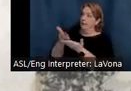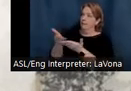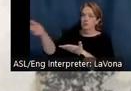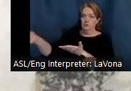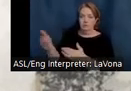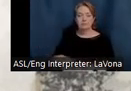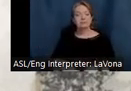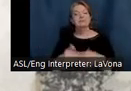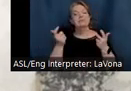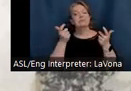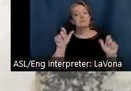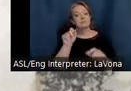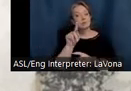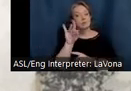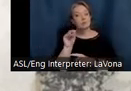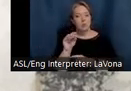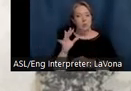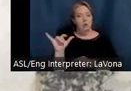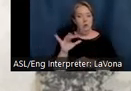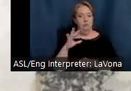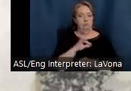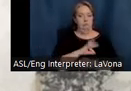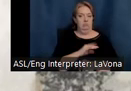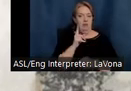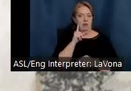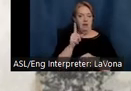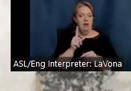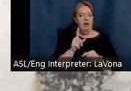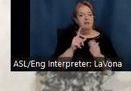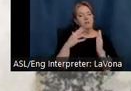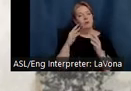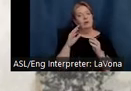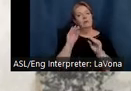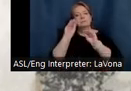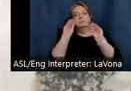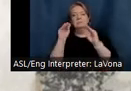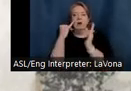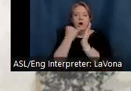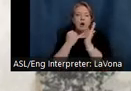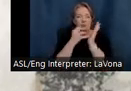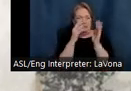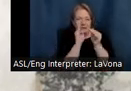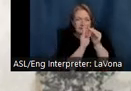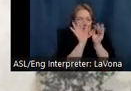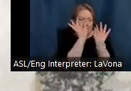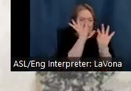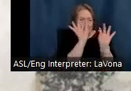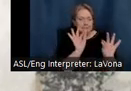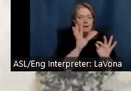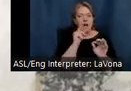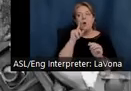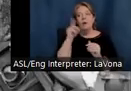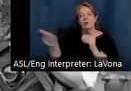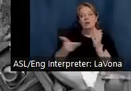was also useful when putting finishing touches on his artwork and for entertaining guests.